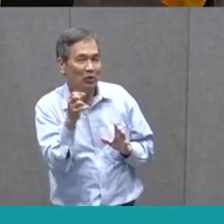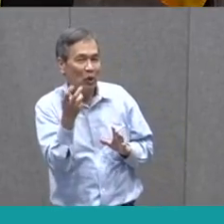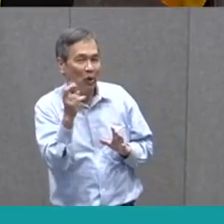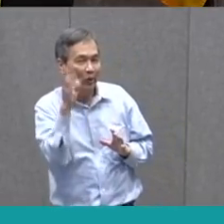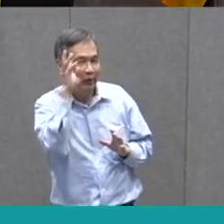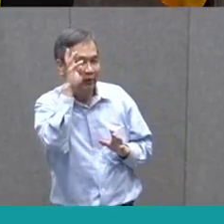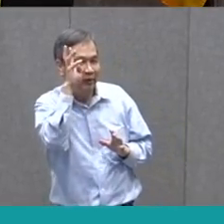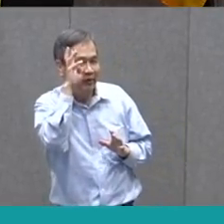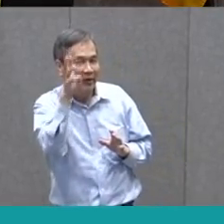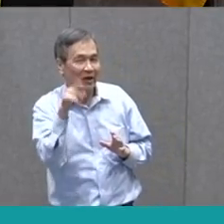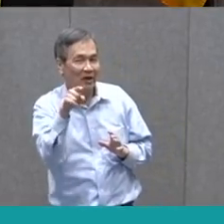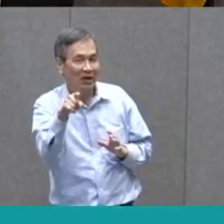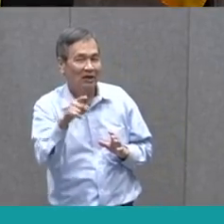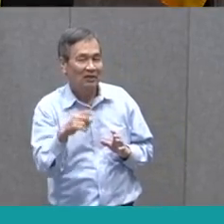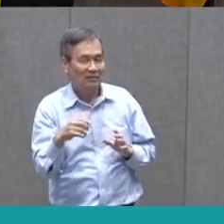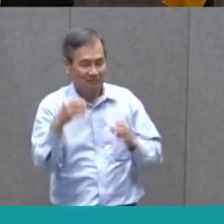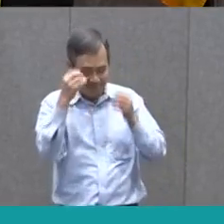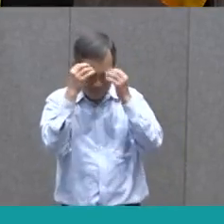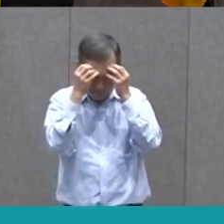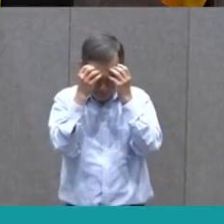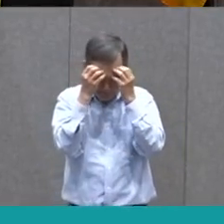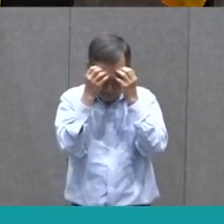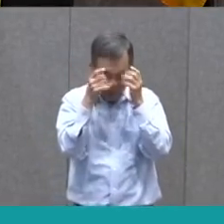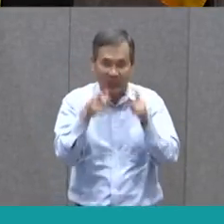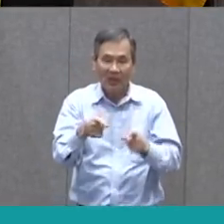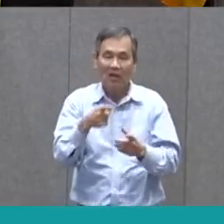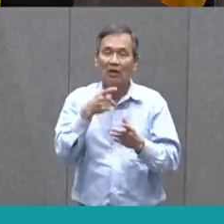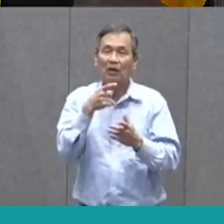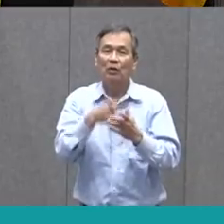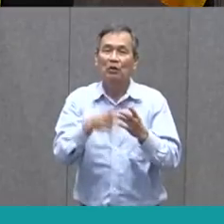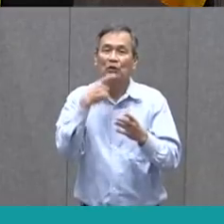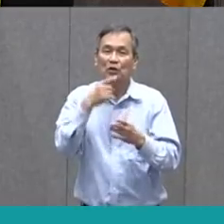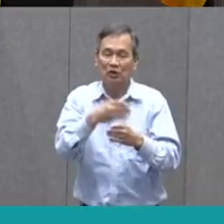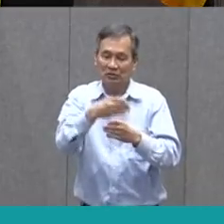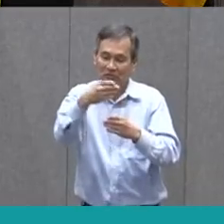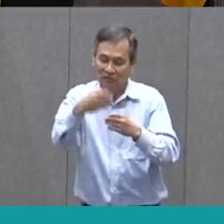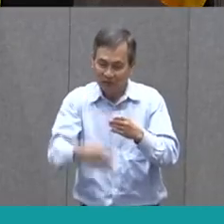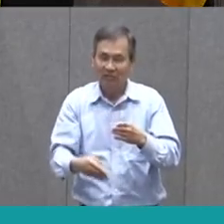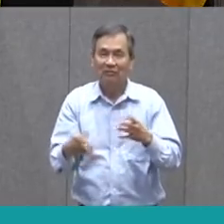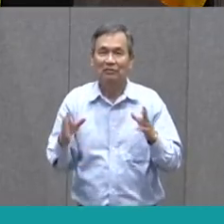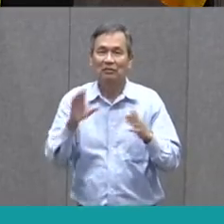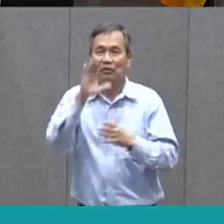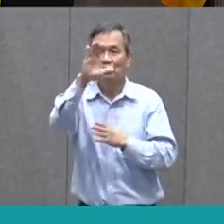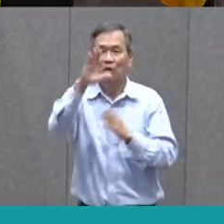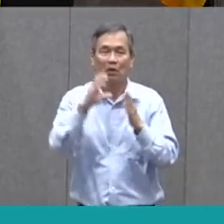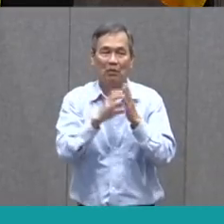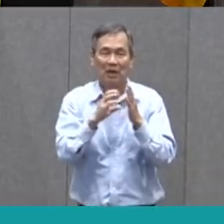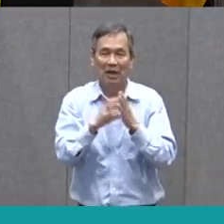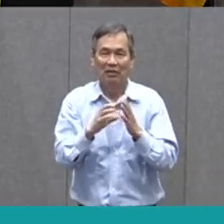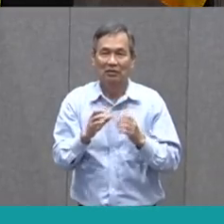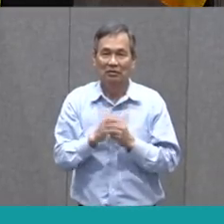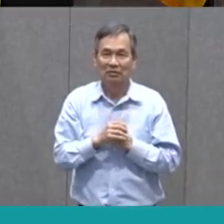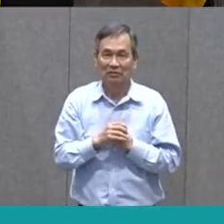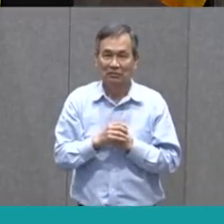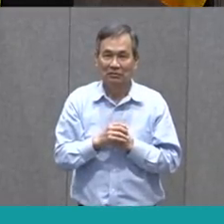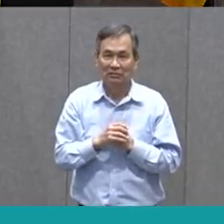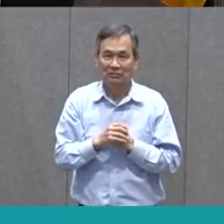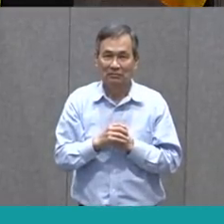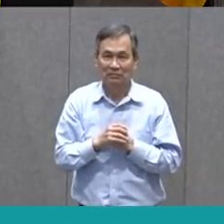and exercise them and come up with the end of your paragraph. A conclusion sentence.